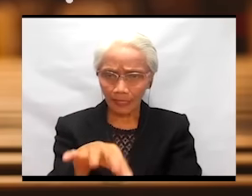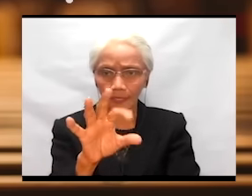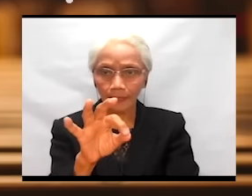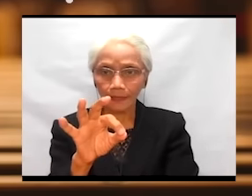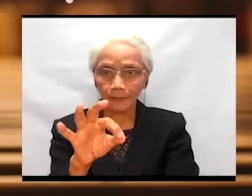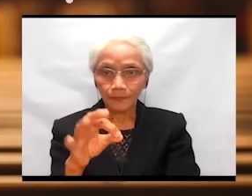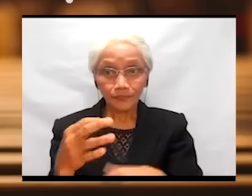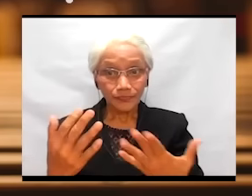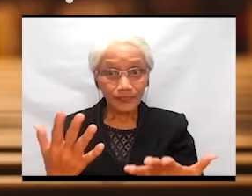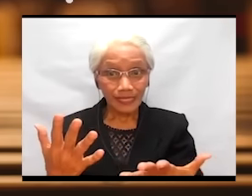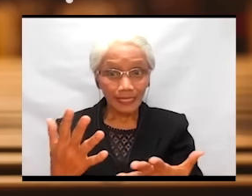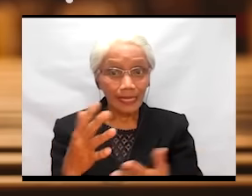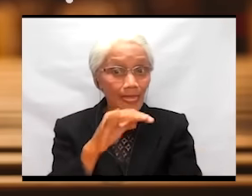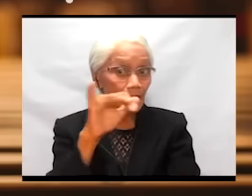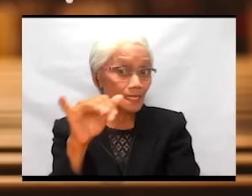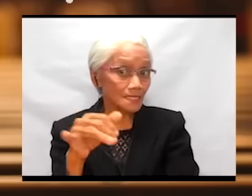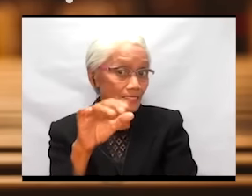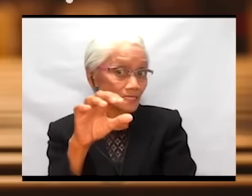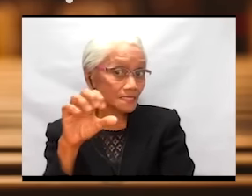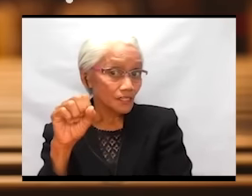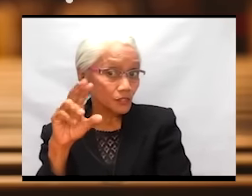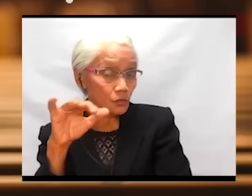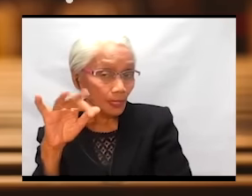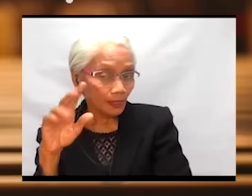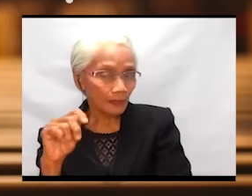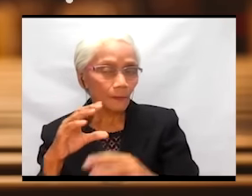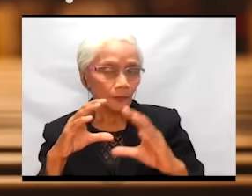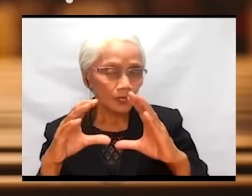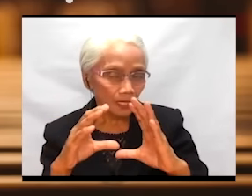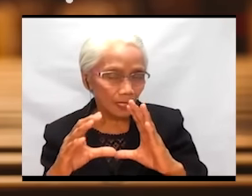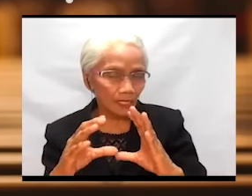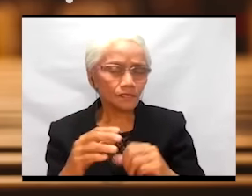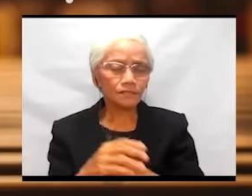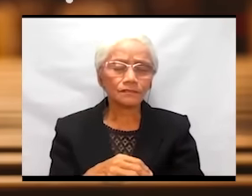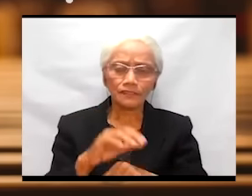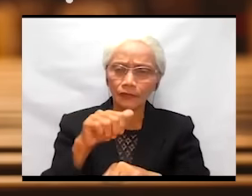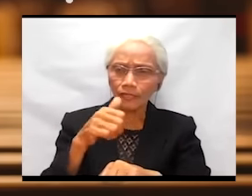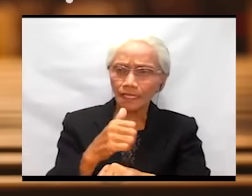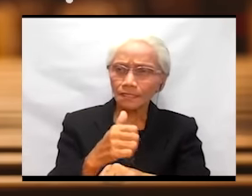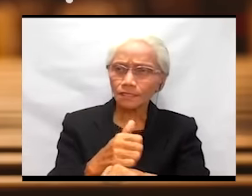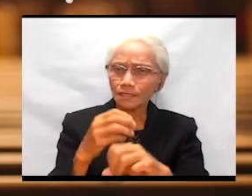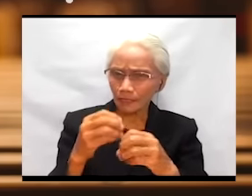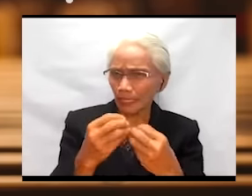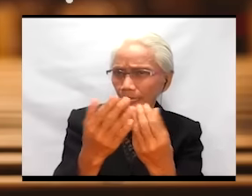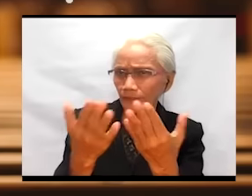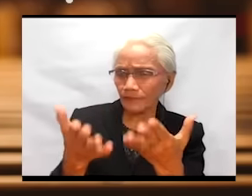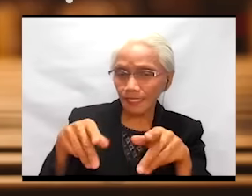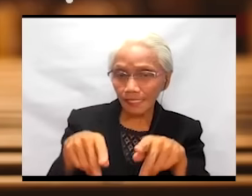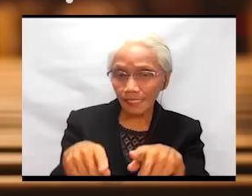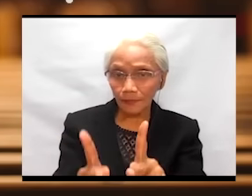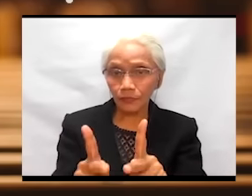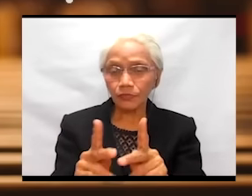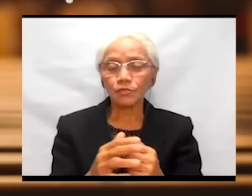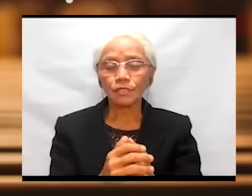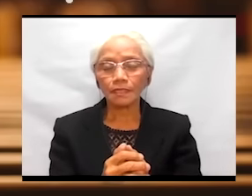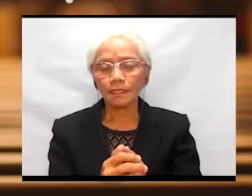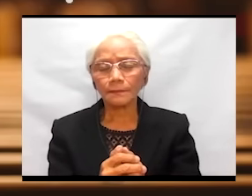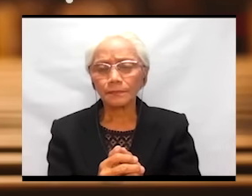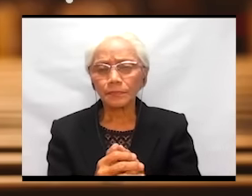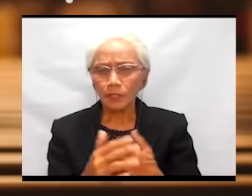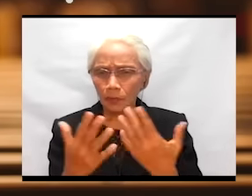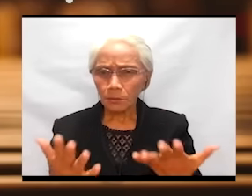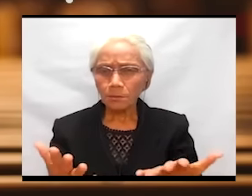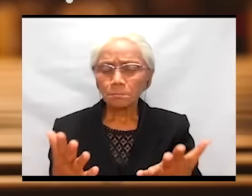the Jesuit Communications Foundation for giving all of us this opportunity to